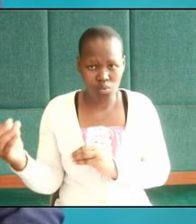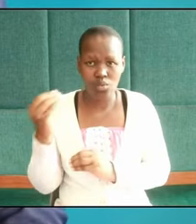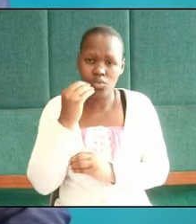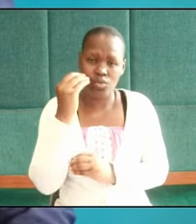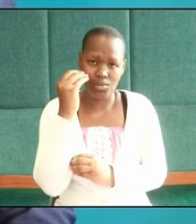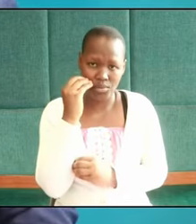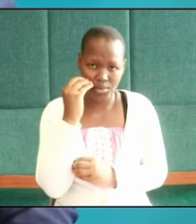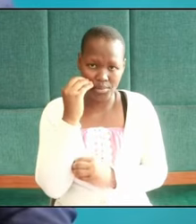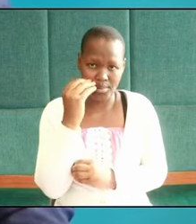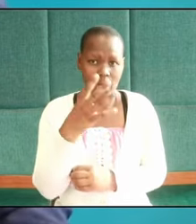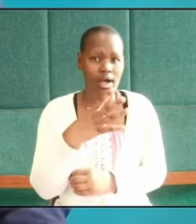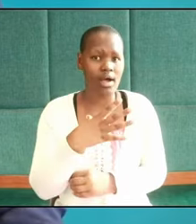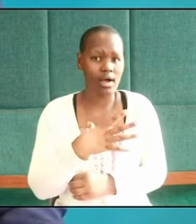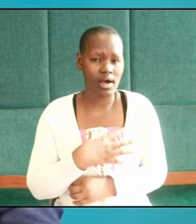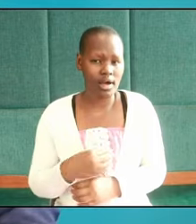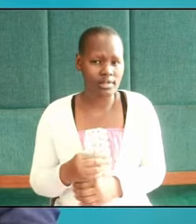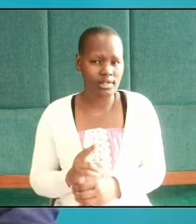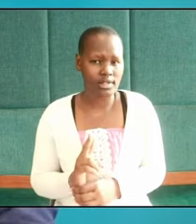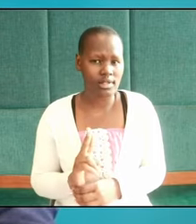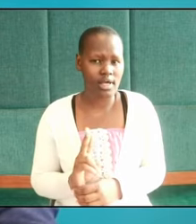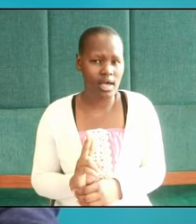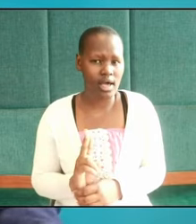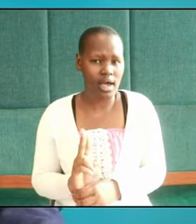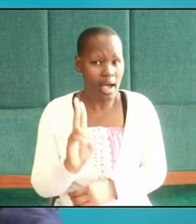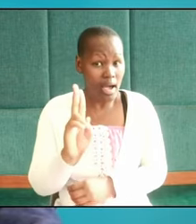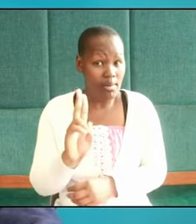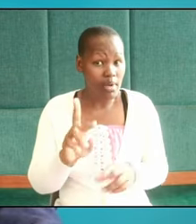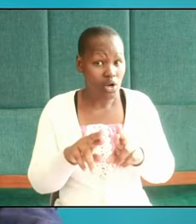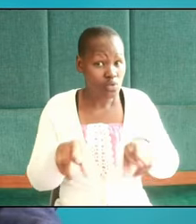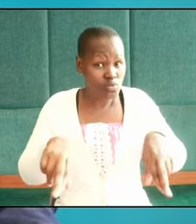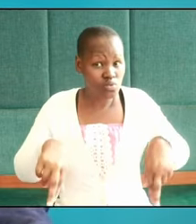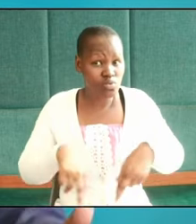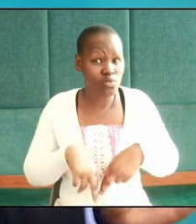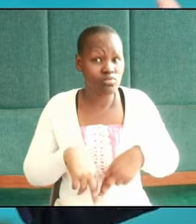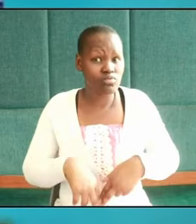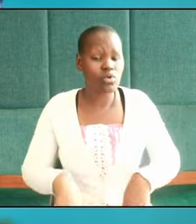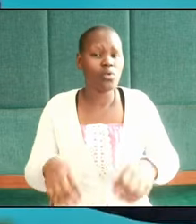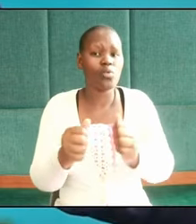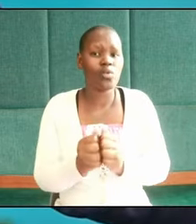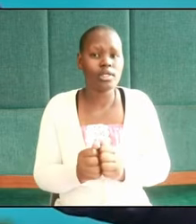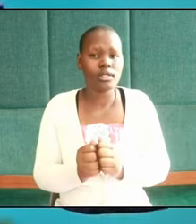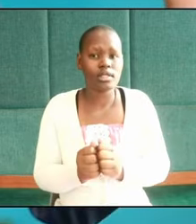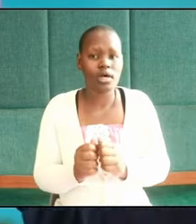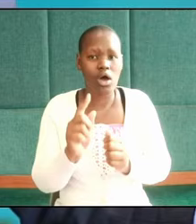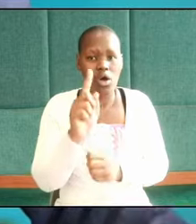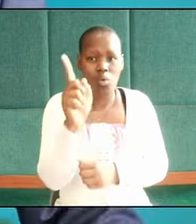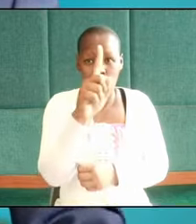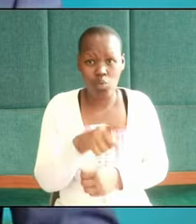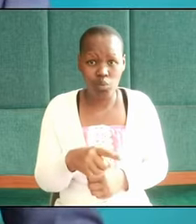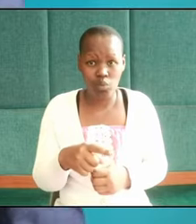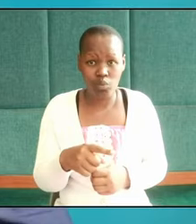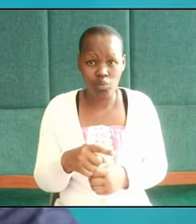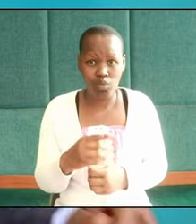and in his upper room with his windows open toward